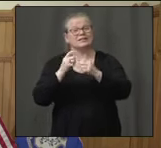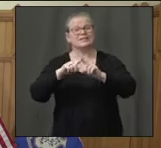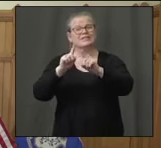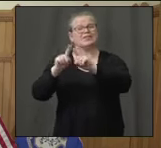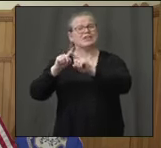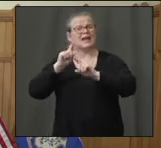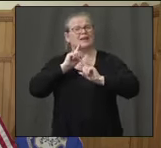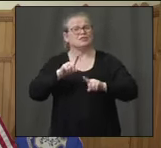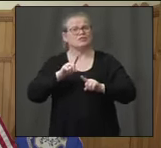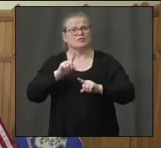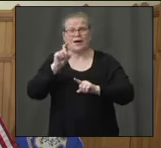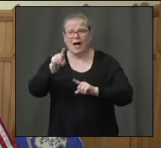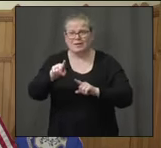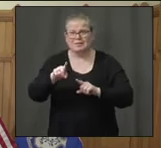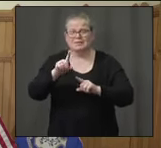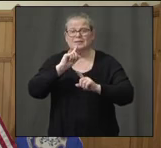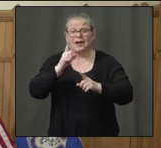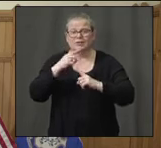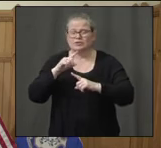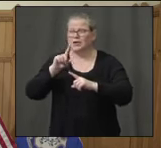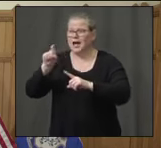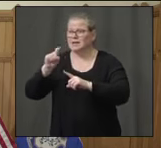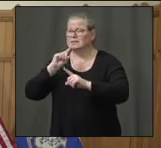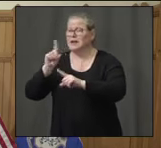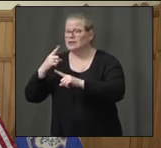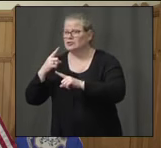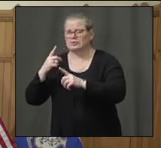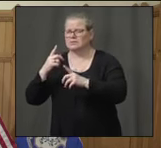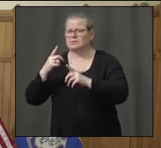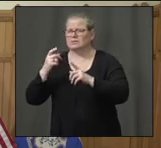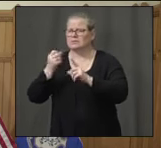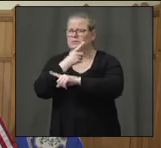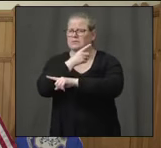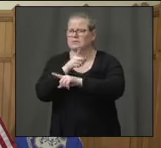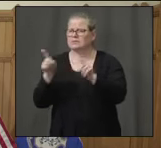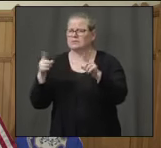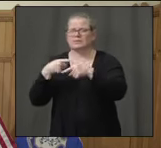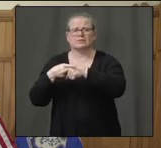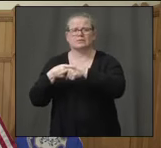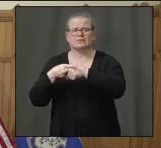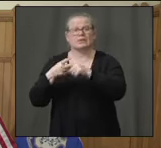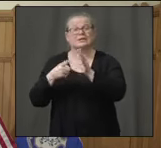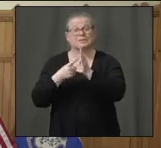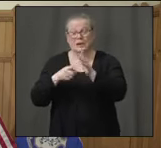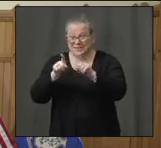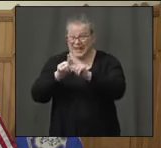agencies, and sometimes from within the same agency. Could you speak to this issue?